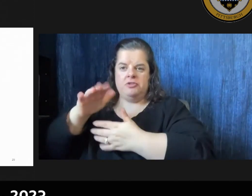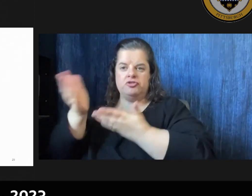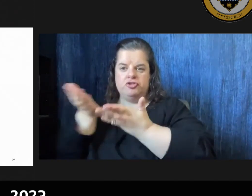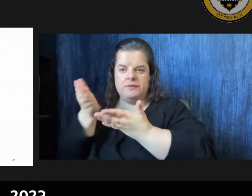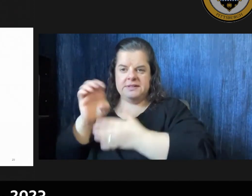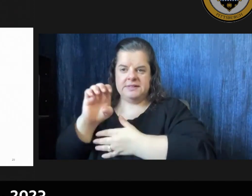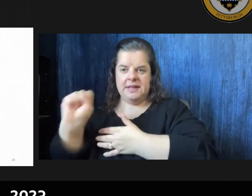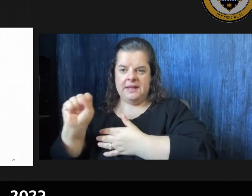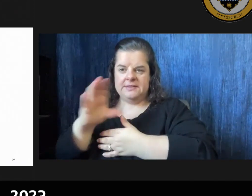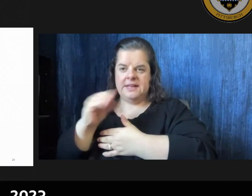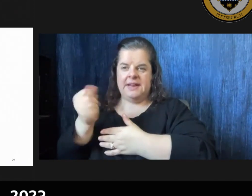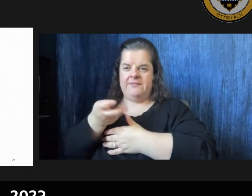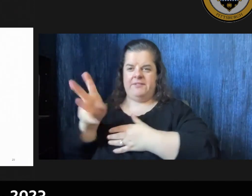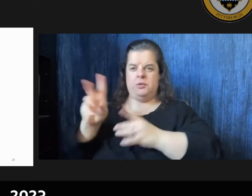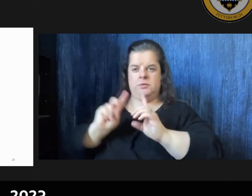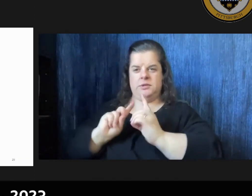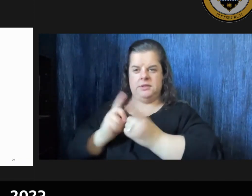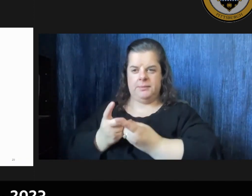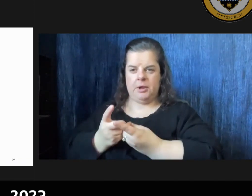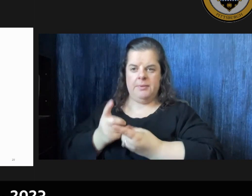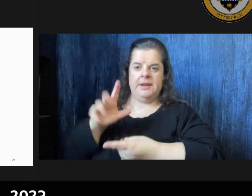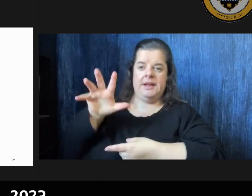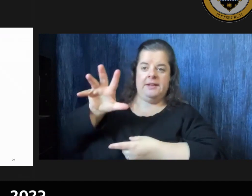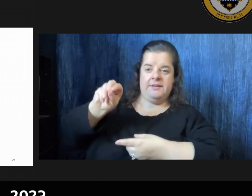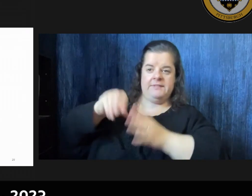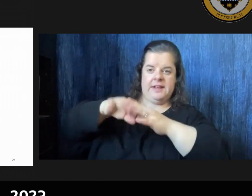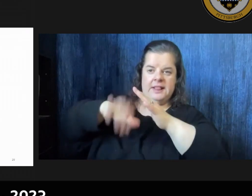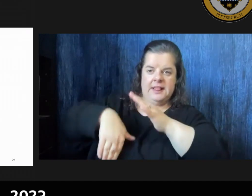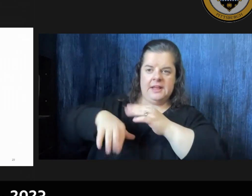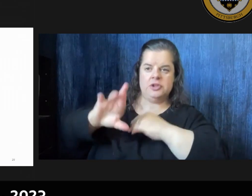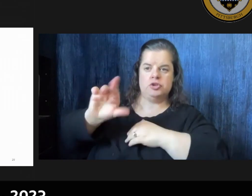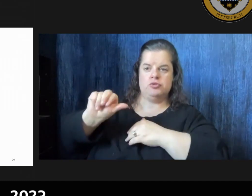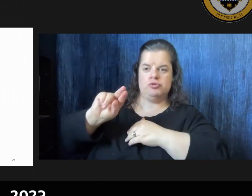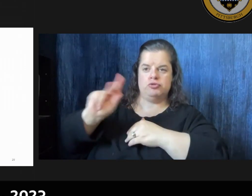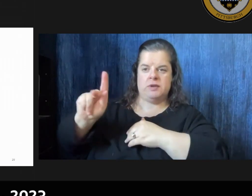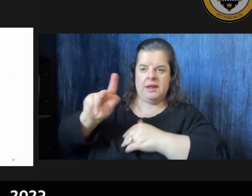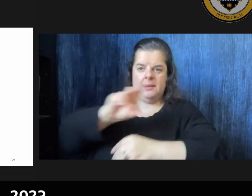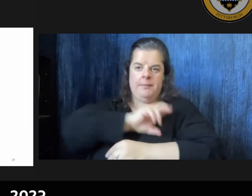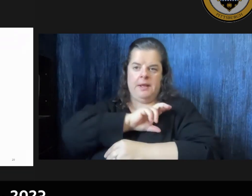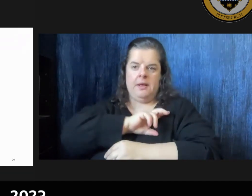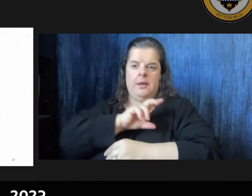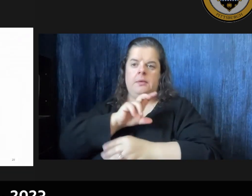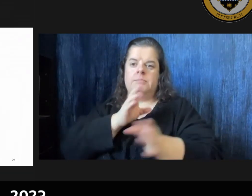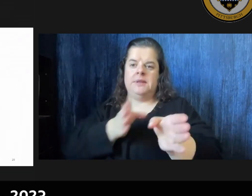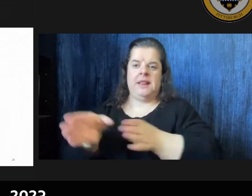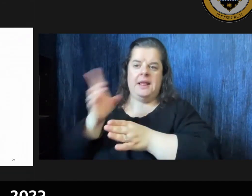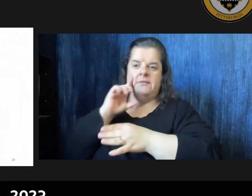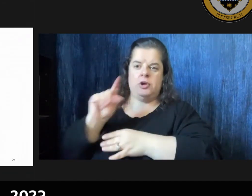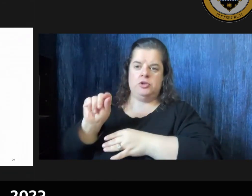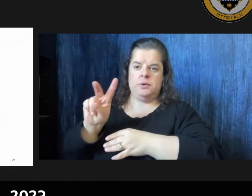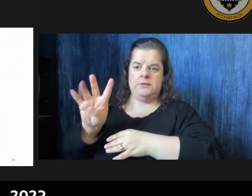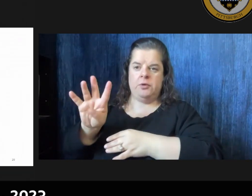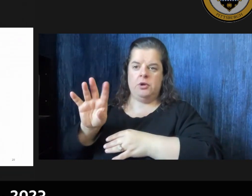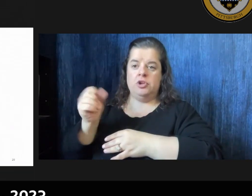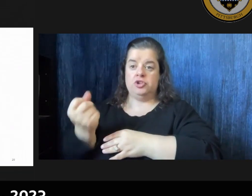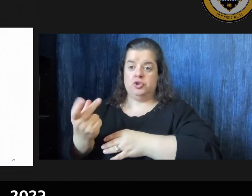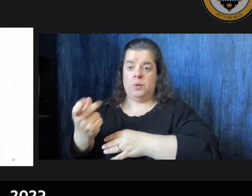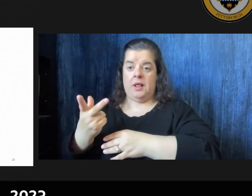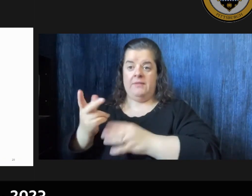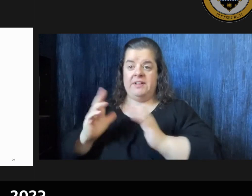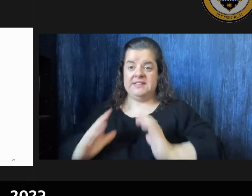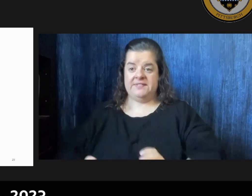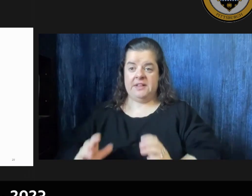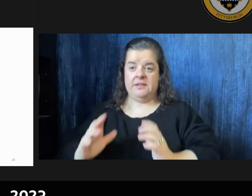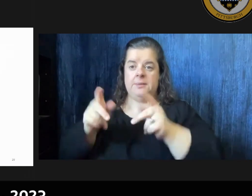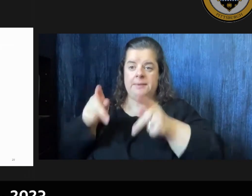and although 50 less rank and file officers were budgeted for 2024 12 civilian positions were